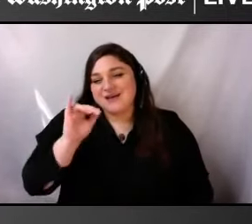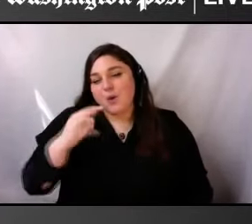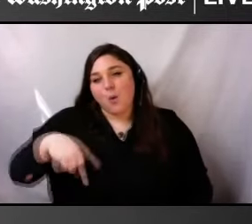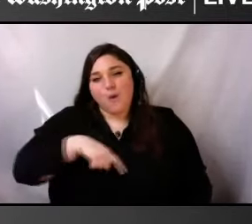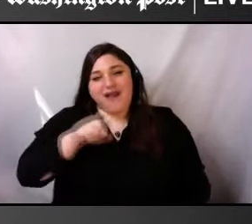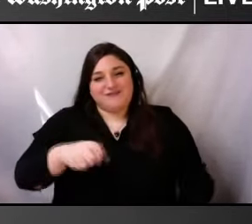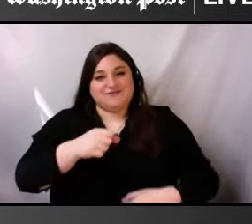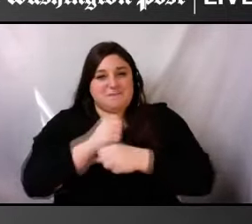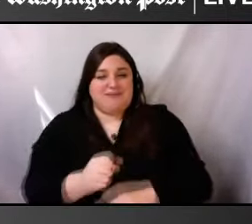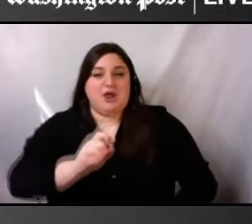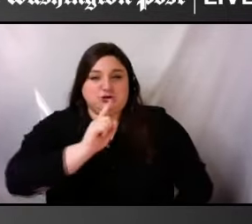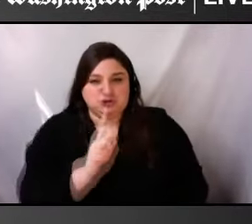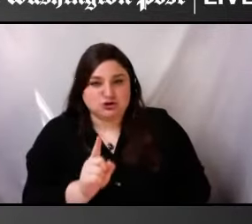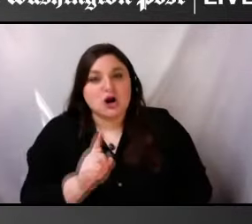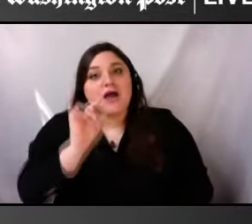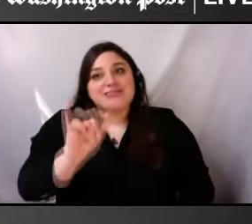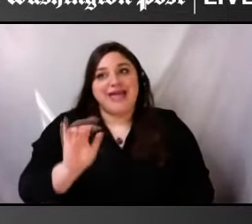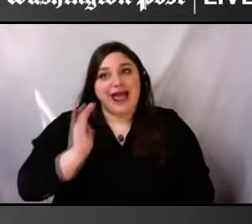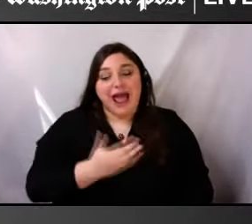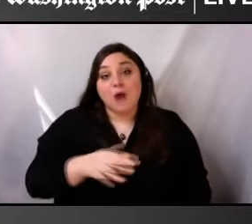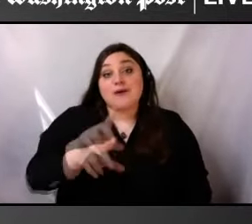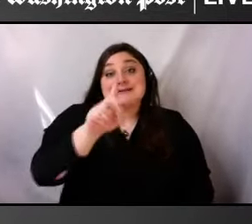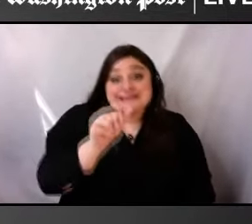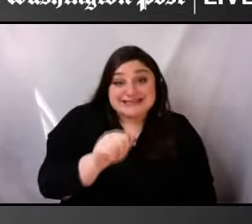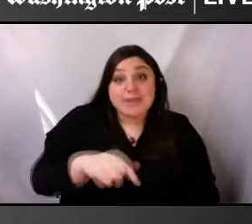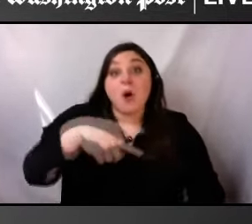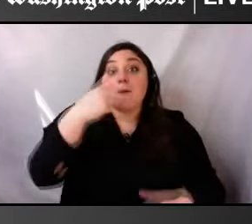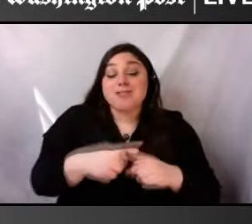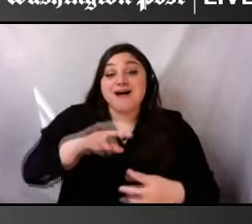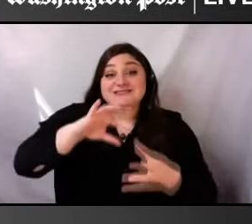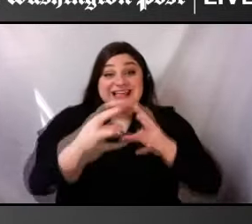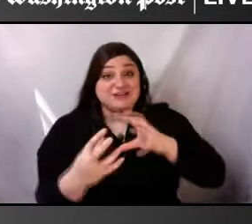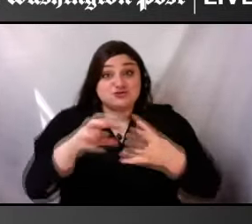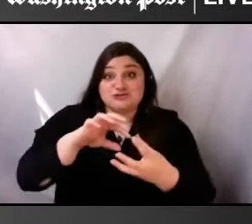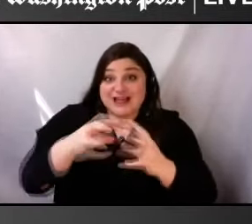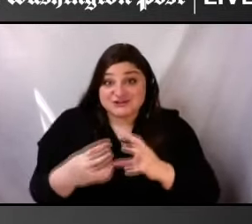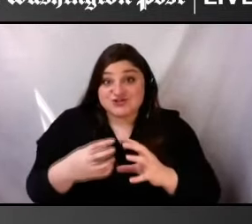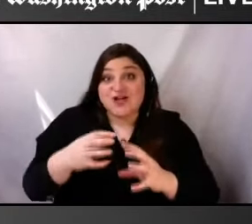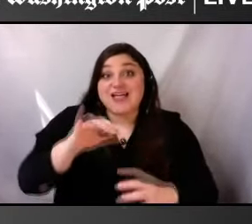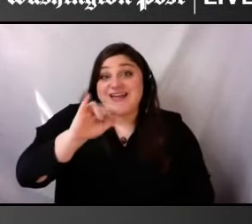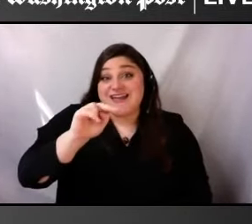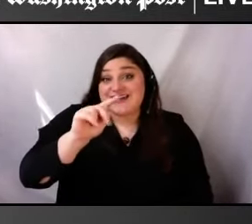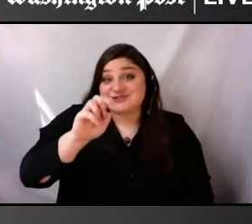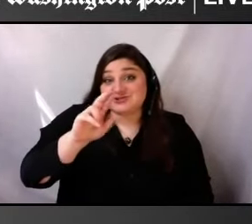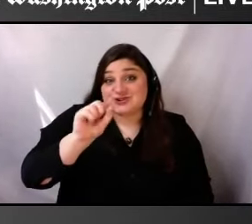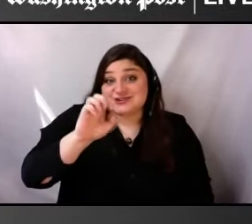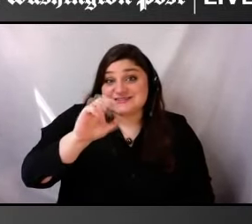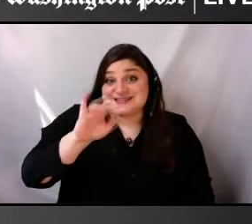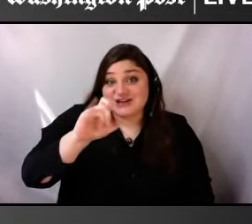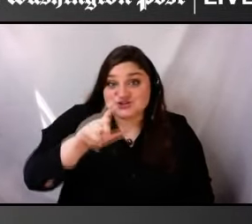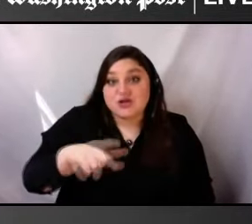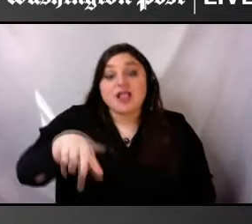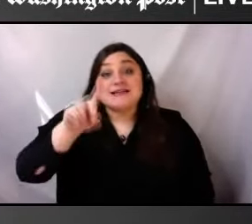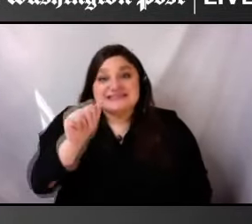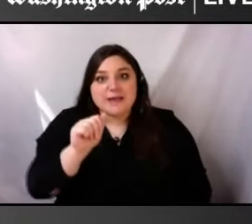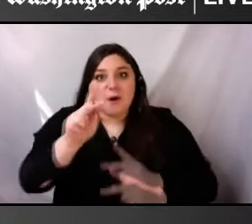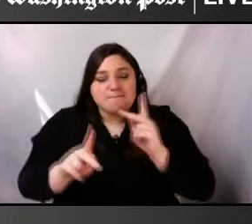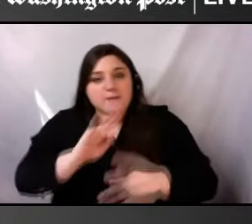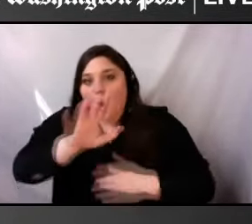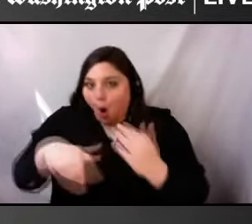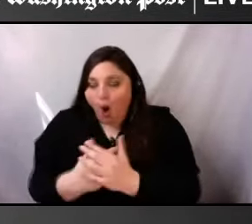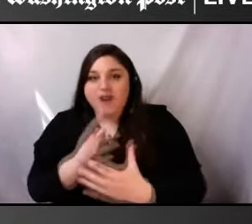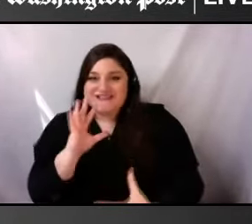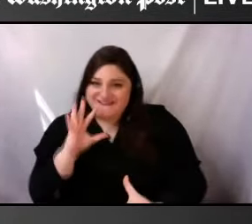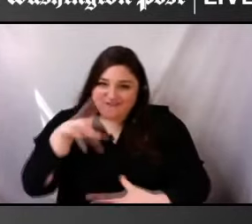and, and intersectional disabled voices are, uh, a part of every planning process, uh, every, you know,